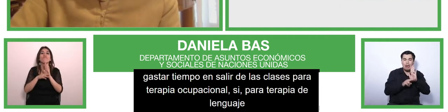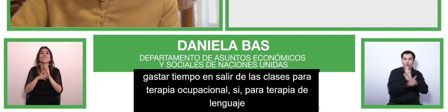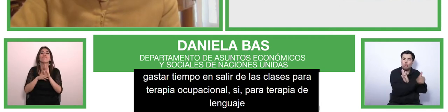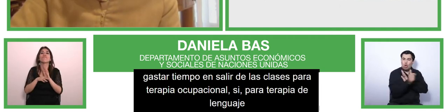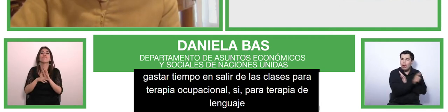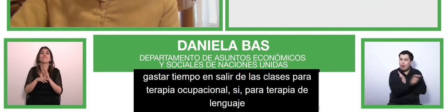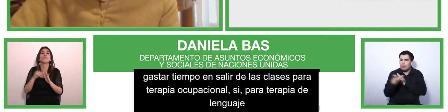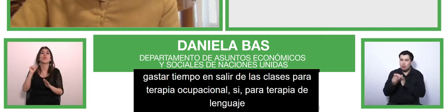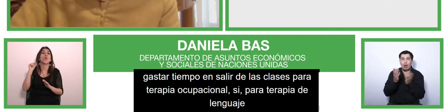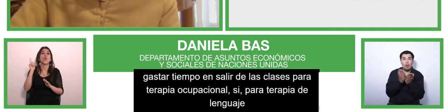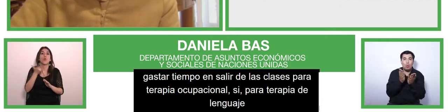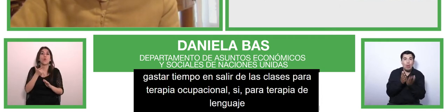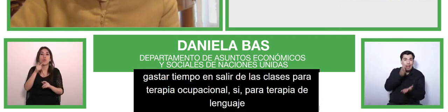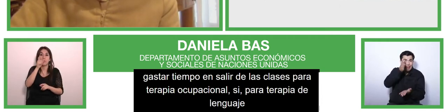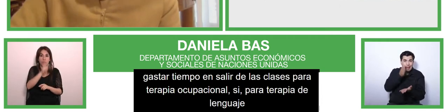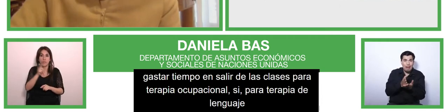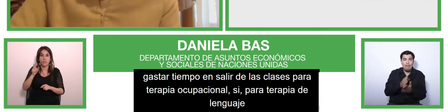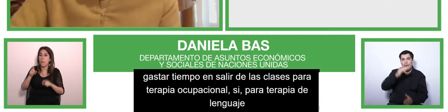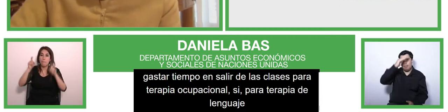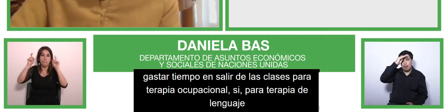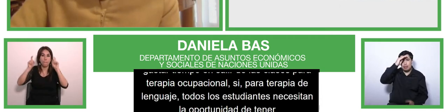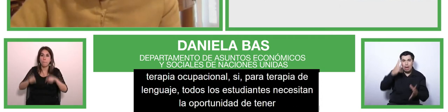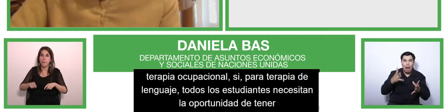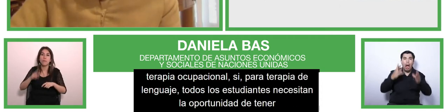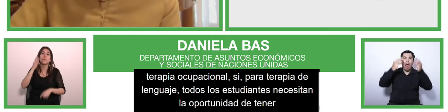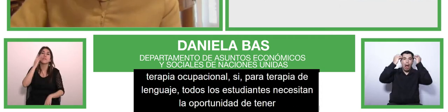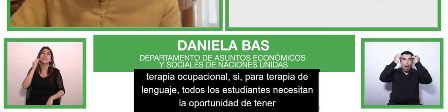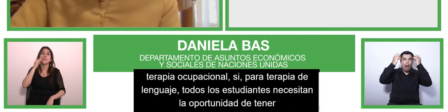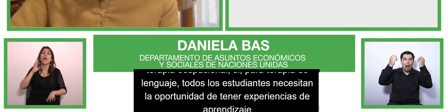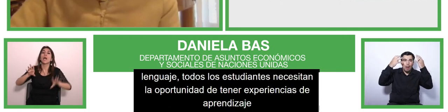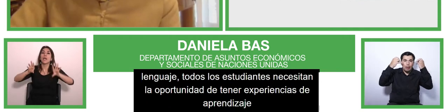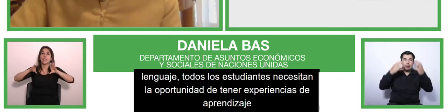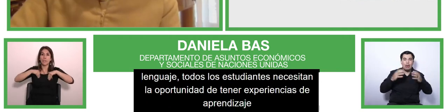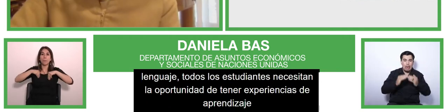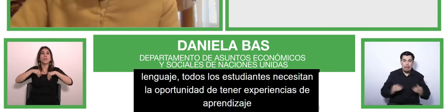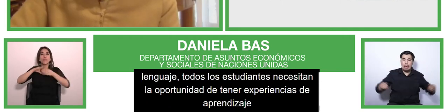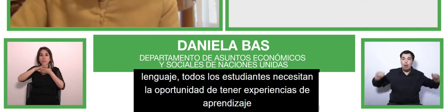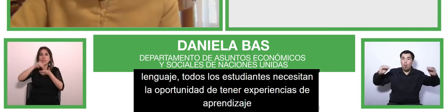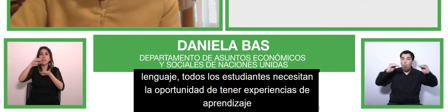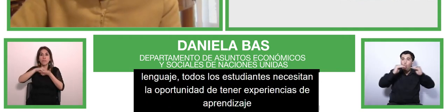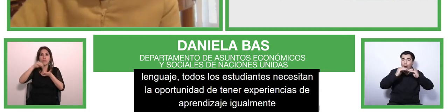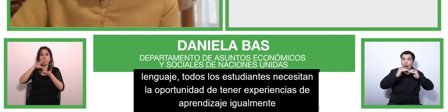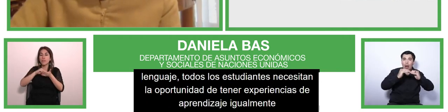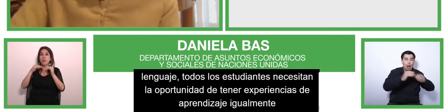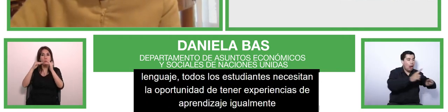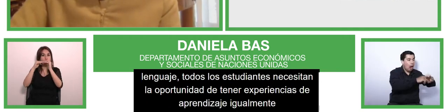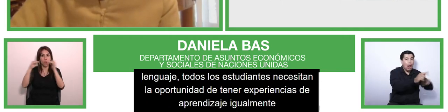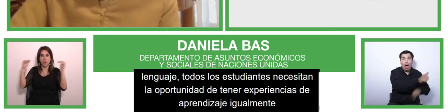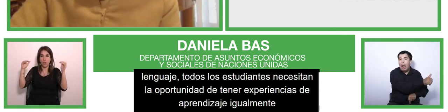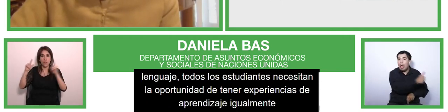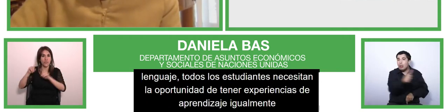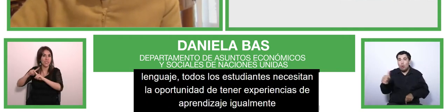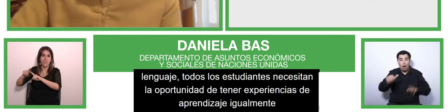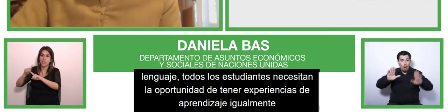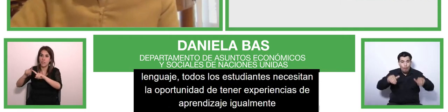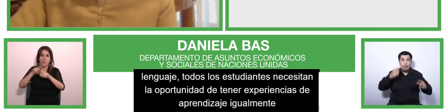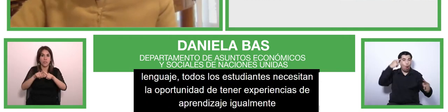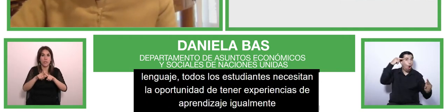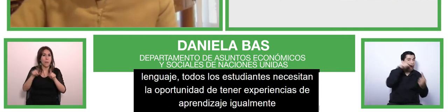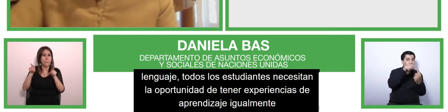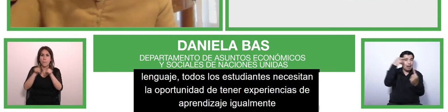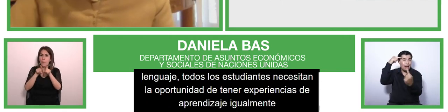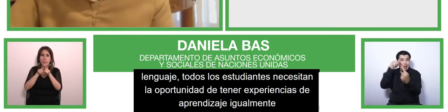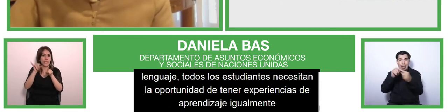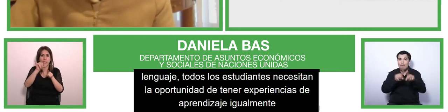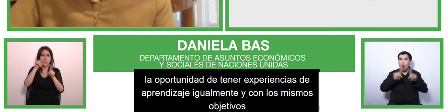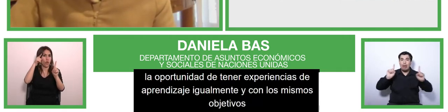in the same line learning the same goals now let me give you a couple of